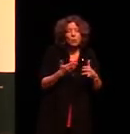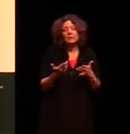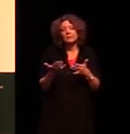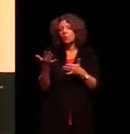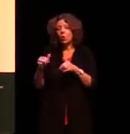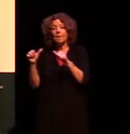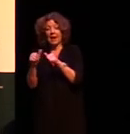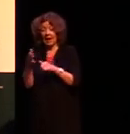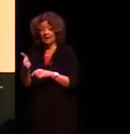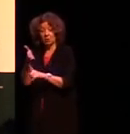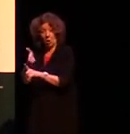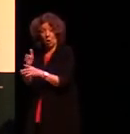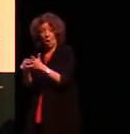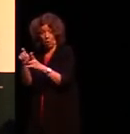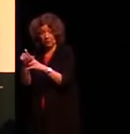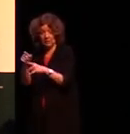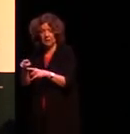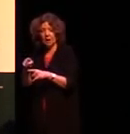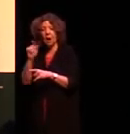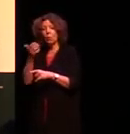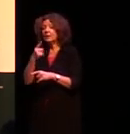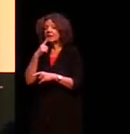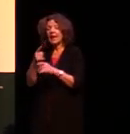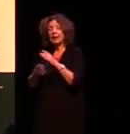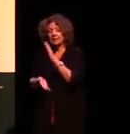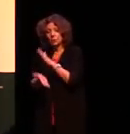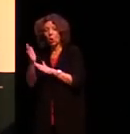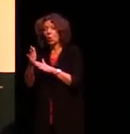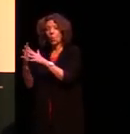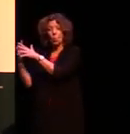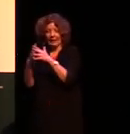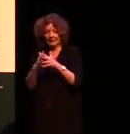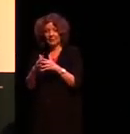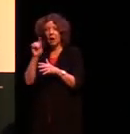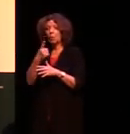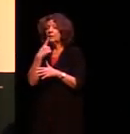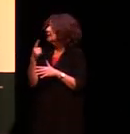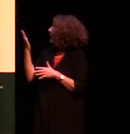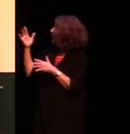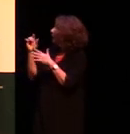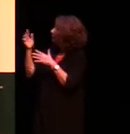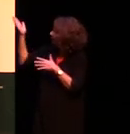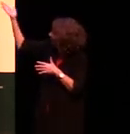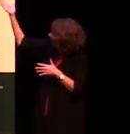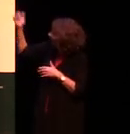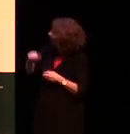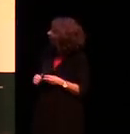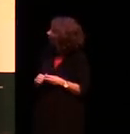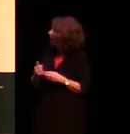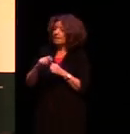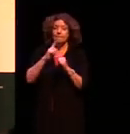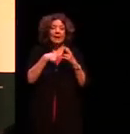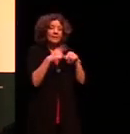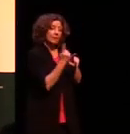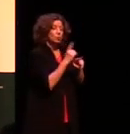generation relationship with and I want to say let's go west I would use this pronoun nyangi but if I'm